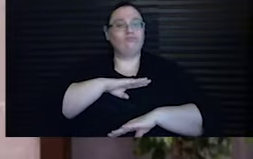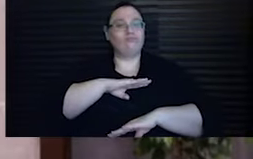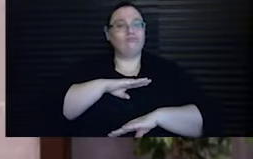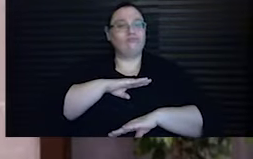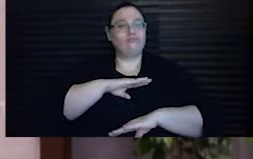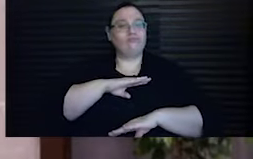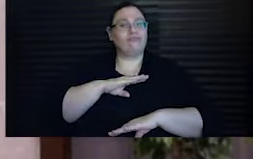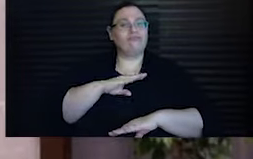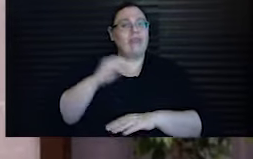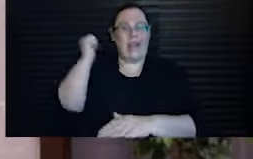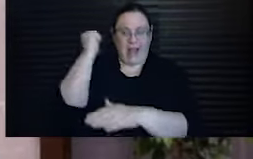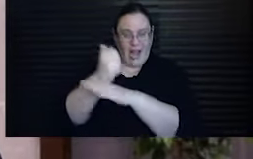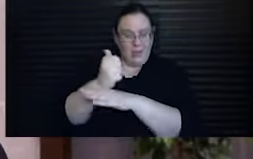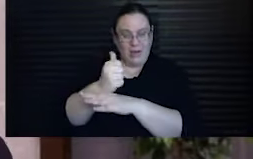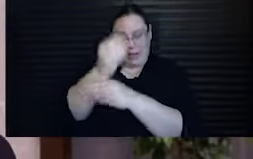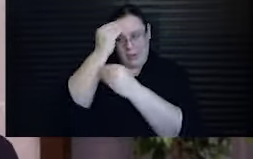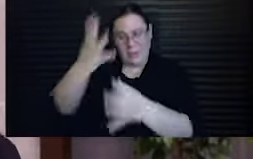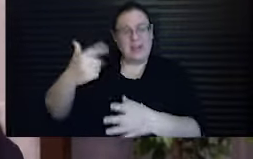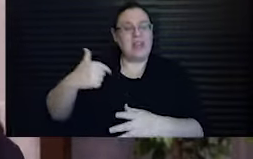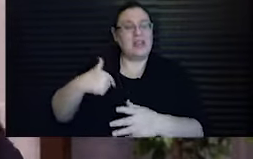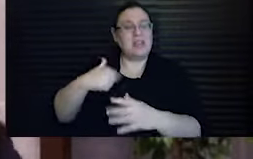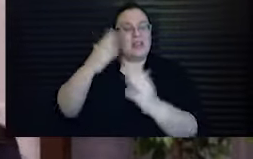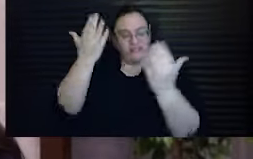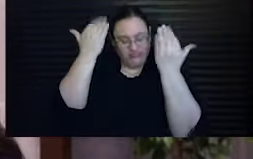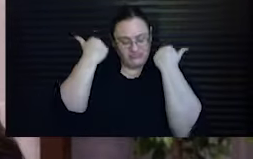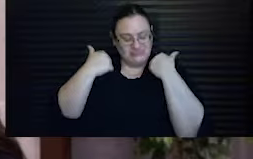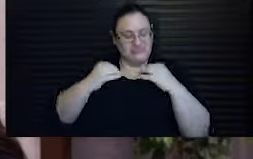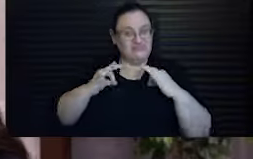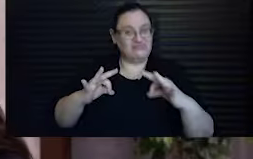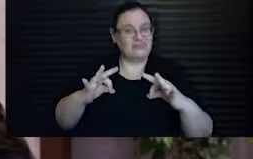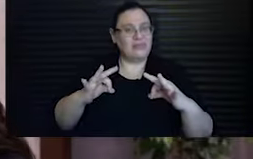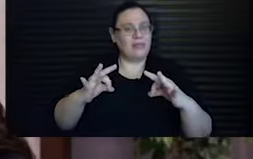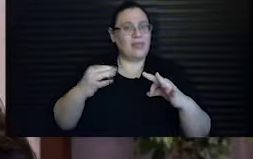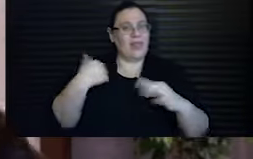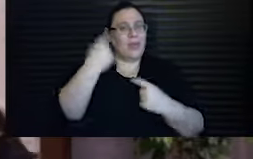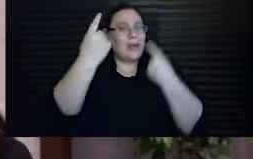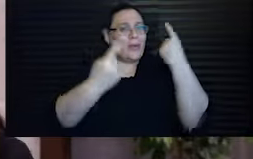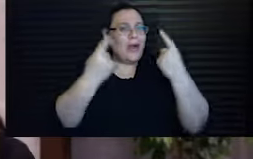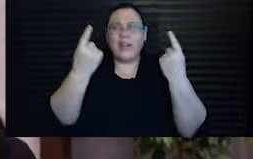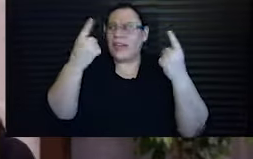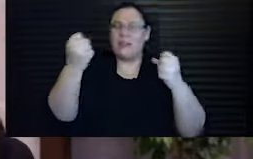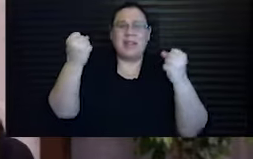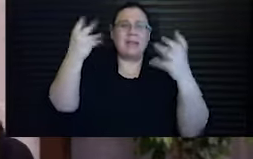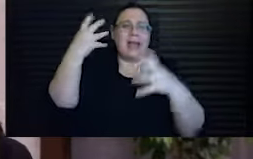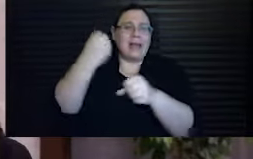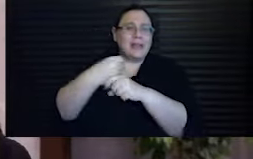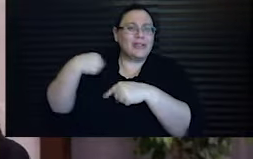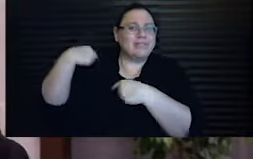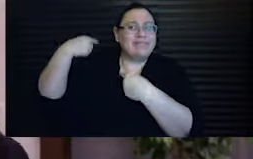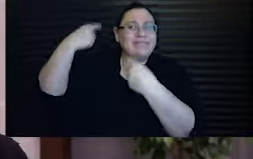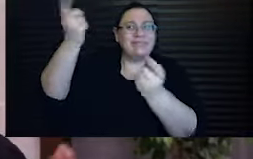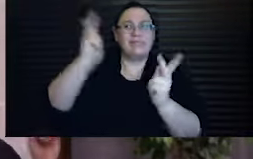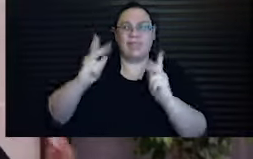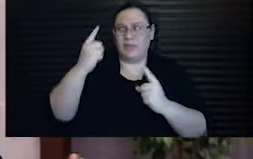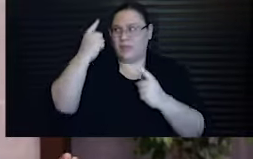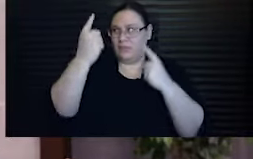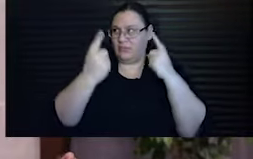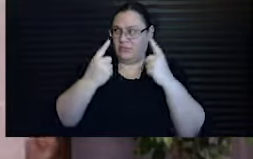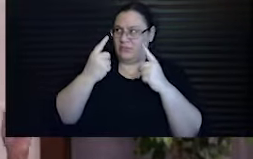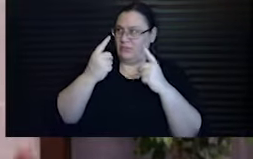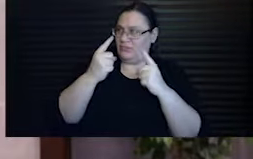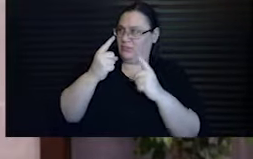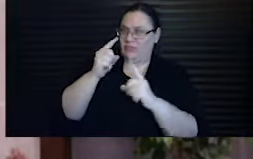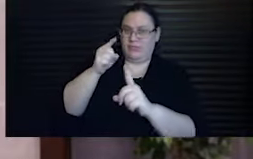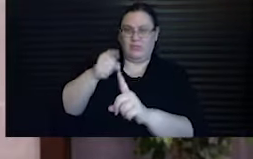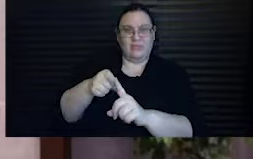Abraham's subservience. And so we're left to wonder, as many people have over the generations, is this